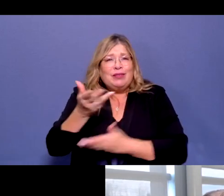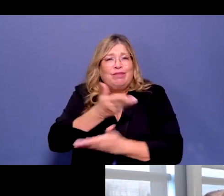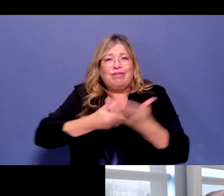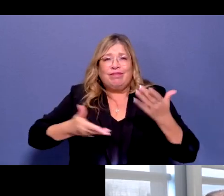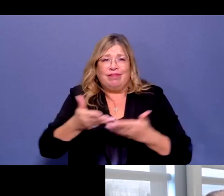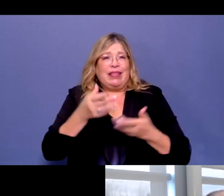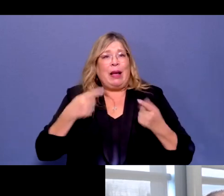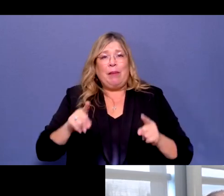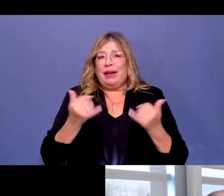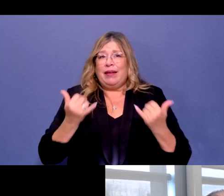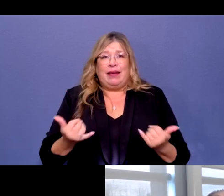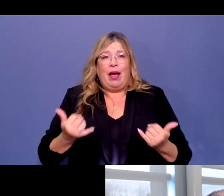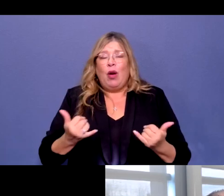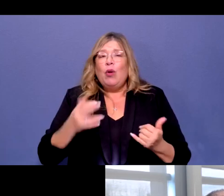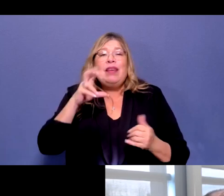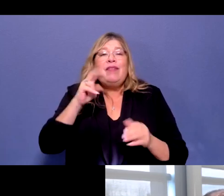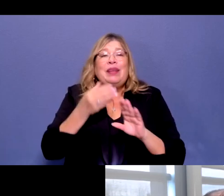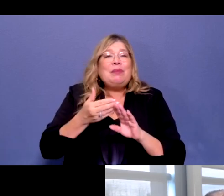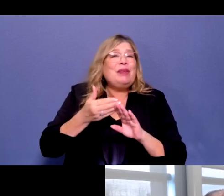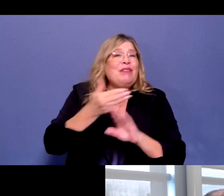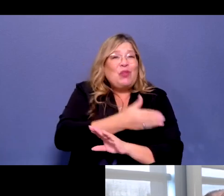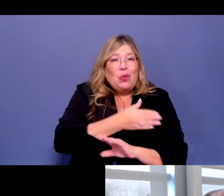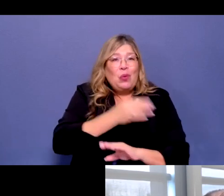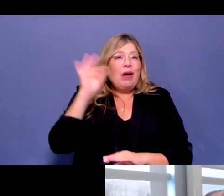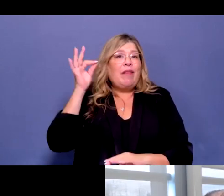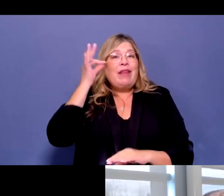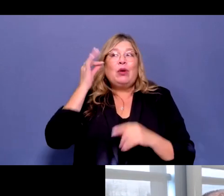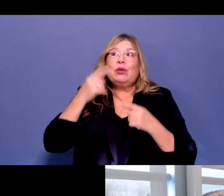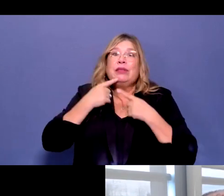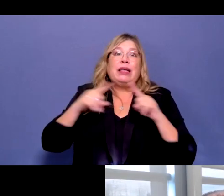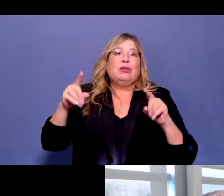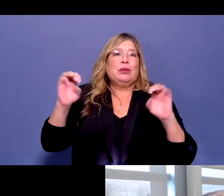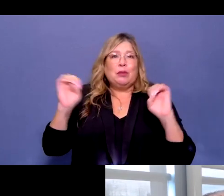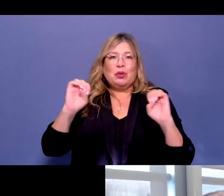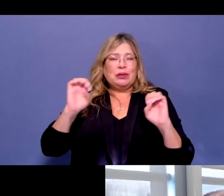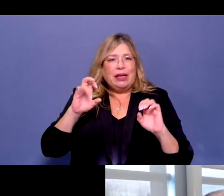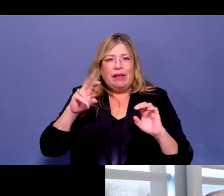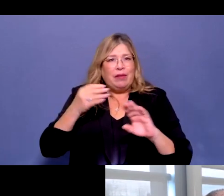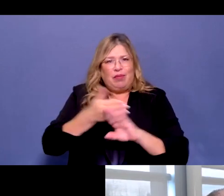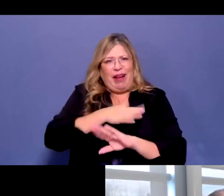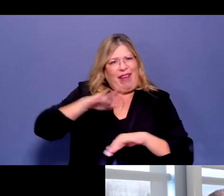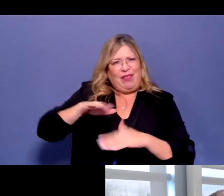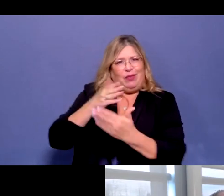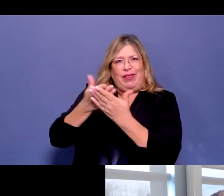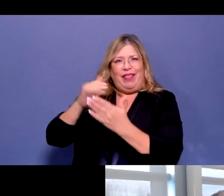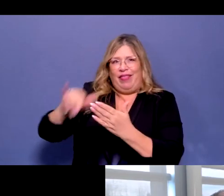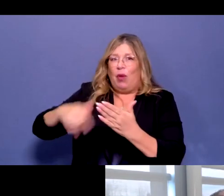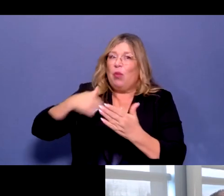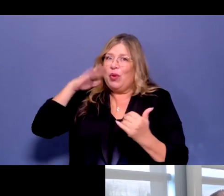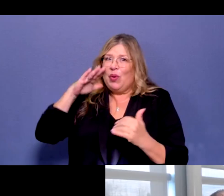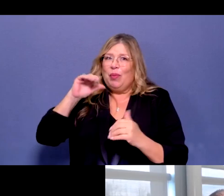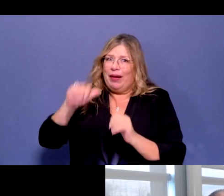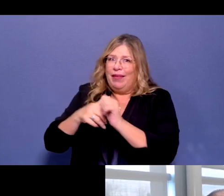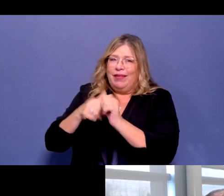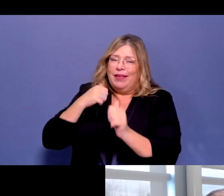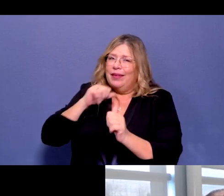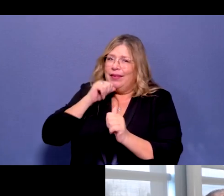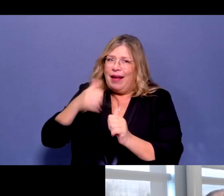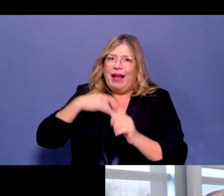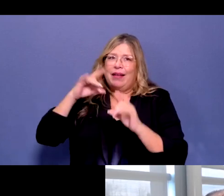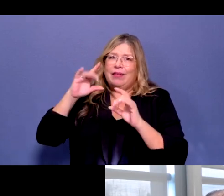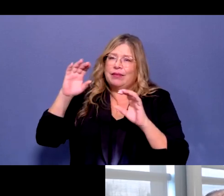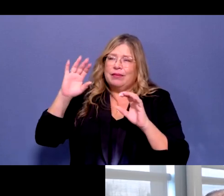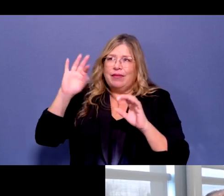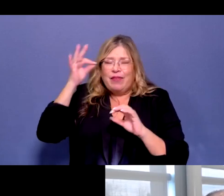any sort of federal disaster declaration, we're not there on that yet. We hope to not get there. We work